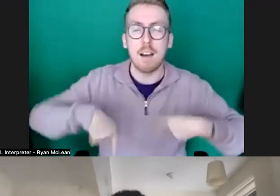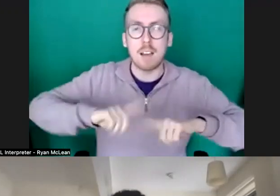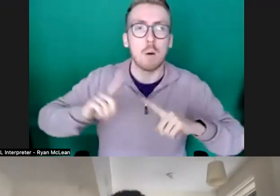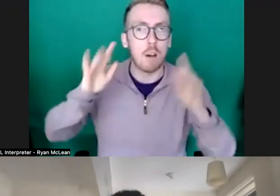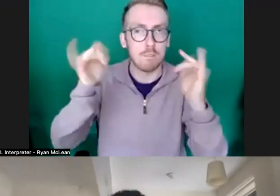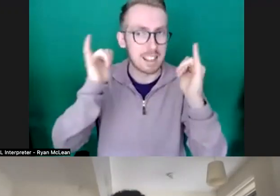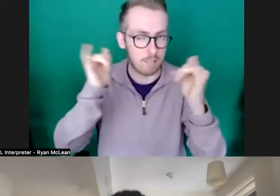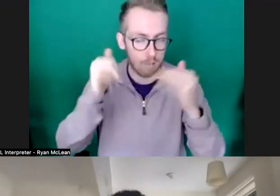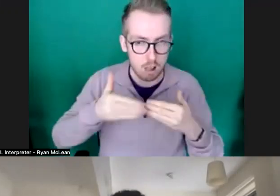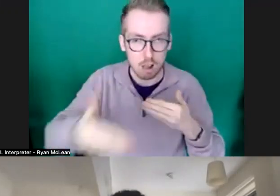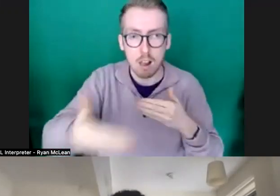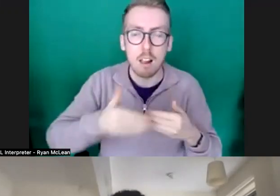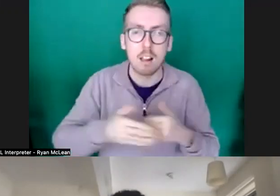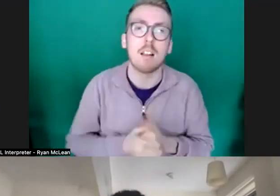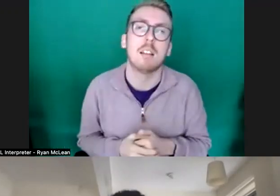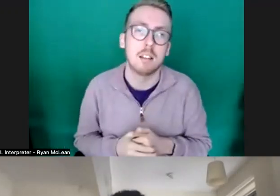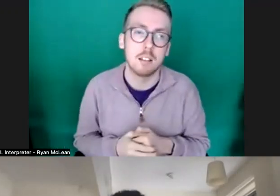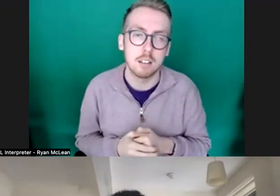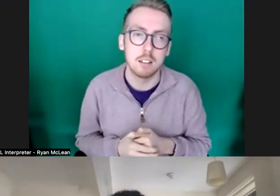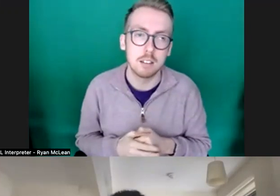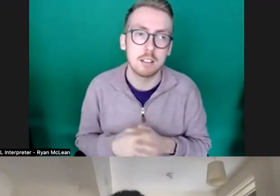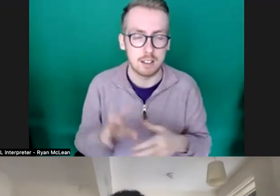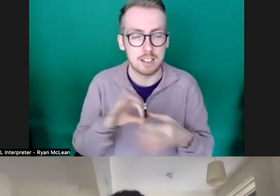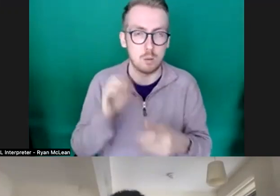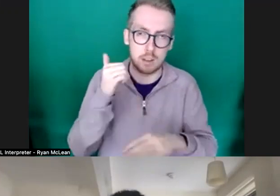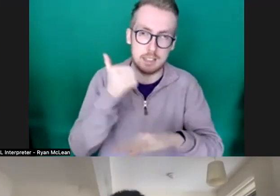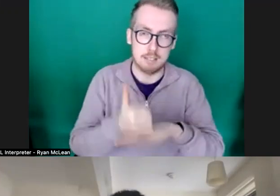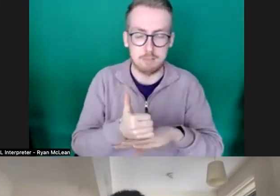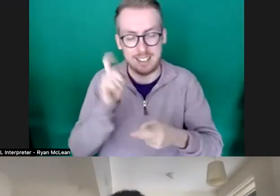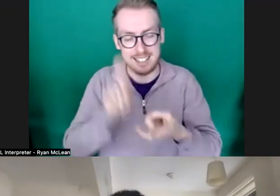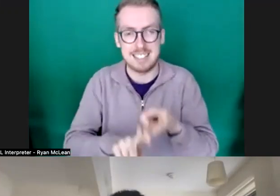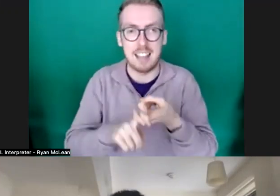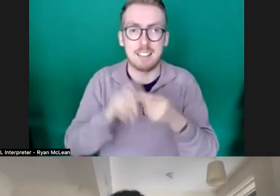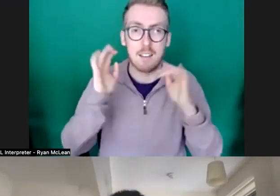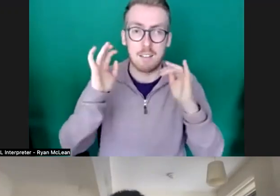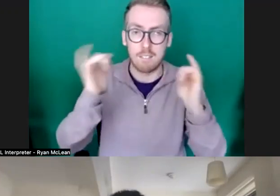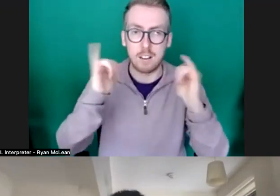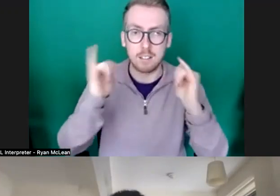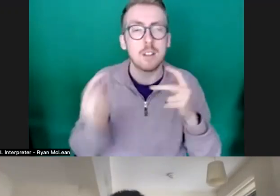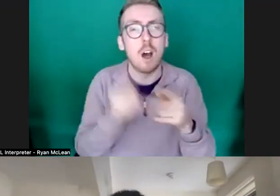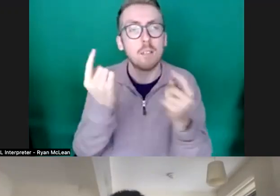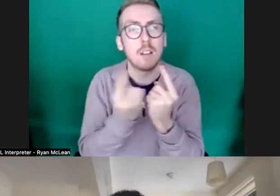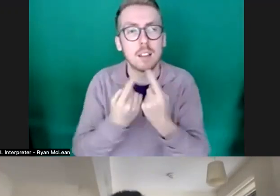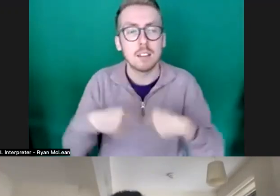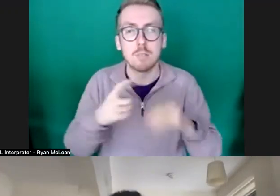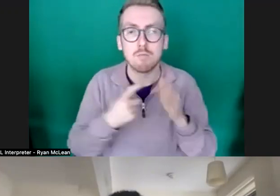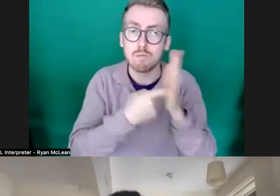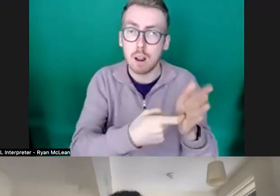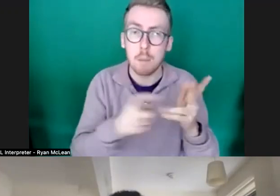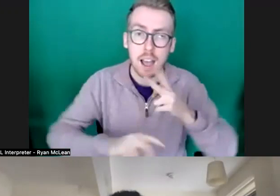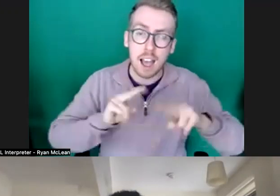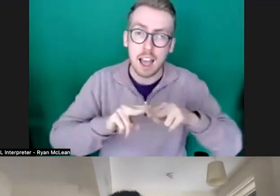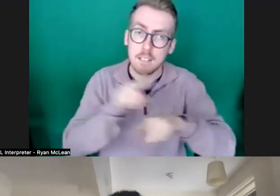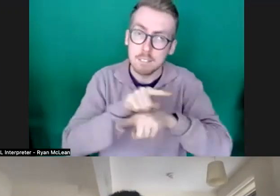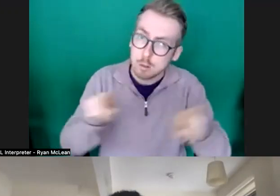which is also a particular kind of set of festivals and but the other thing that i would recommend there as well is if you're not